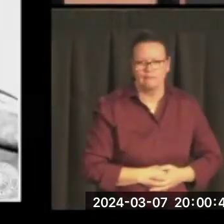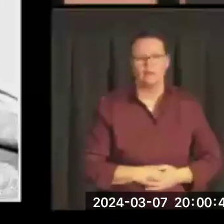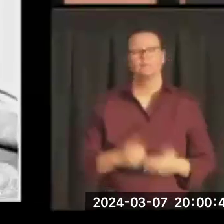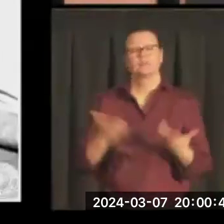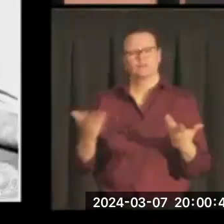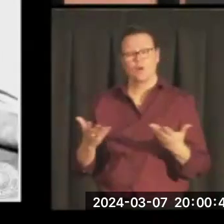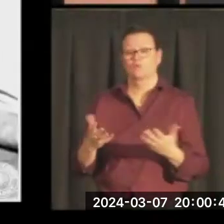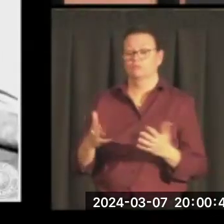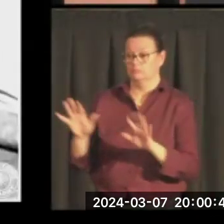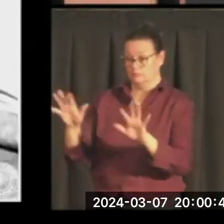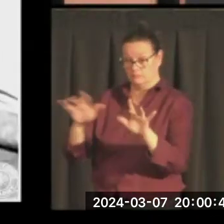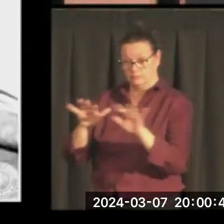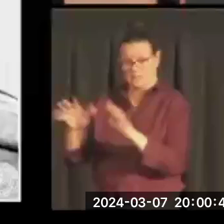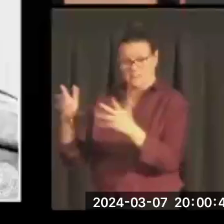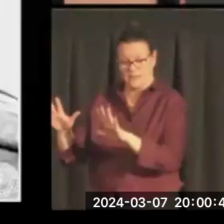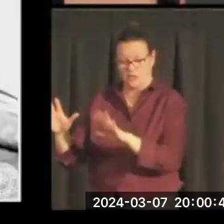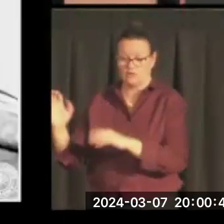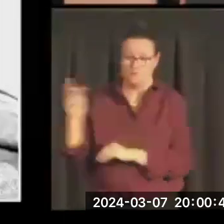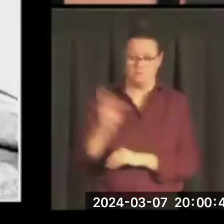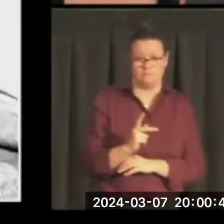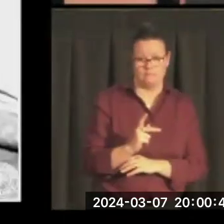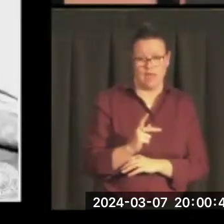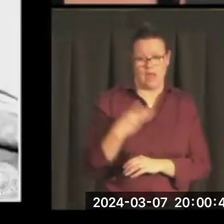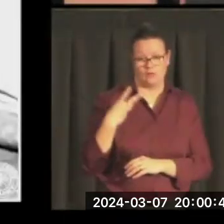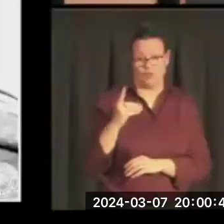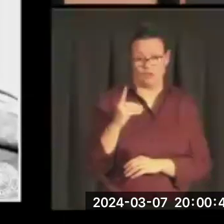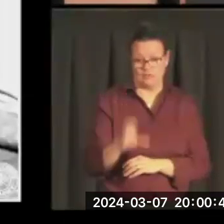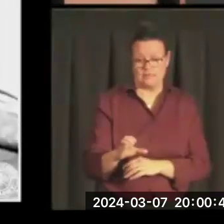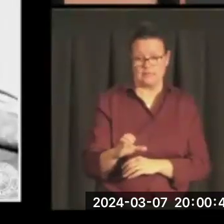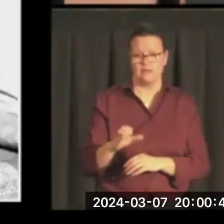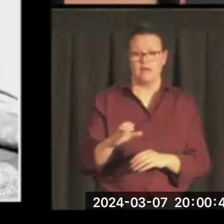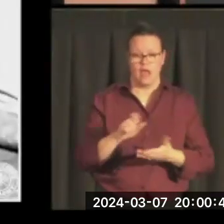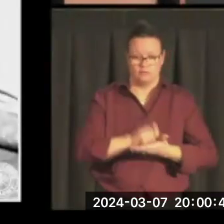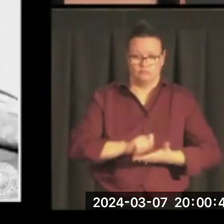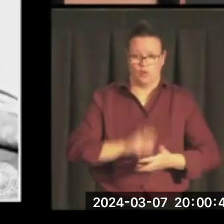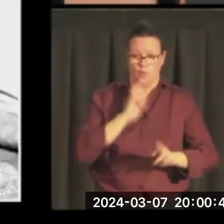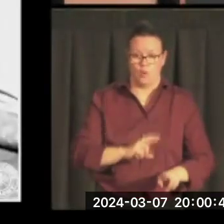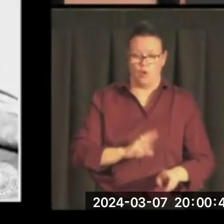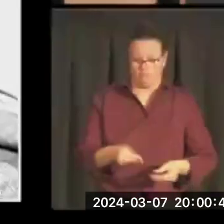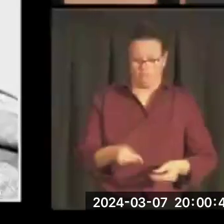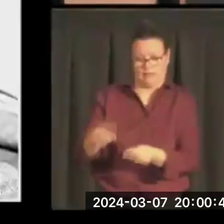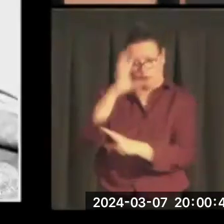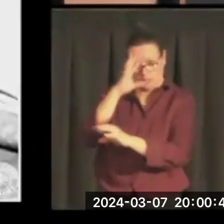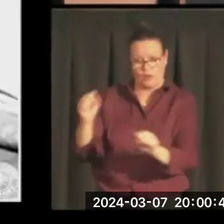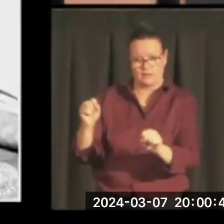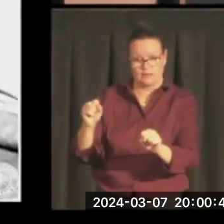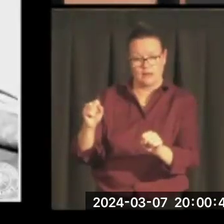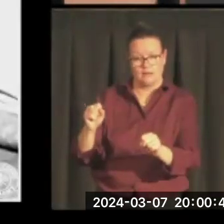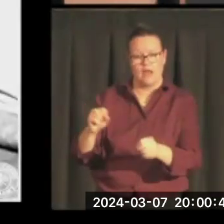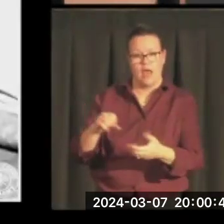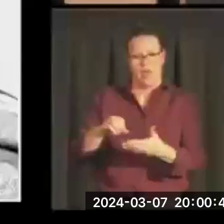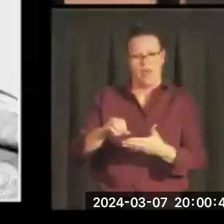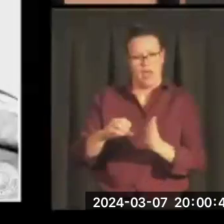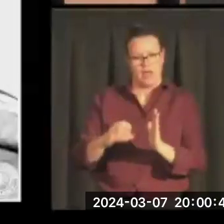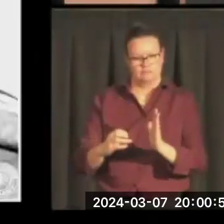directed American, to some extent, American policy toward Asia at the end of the